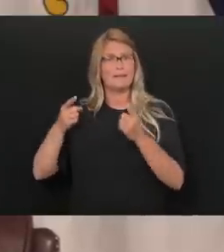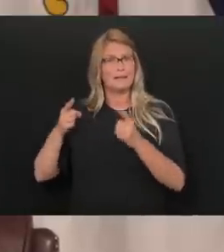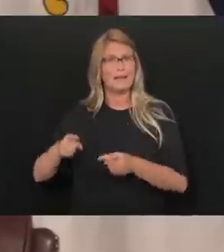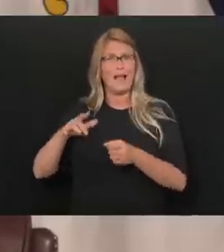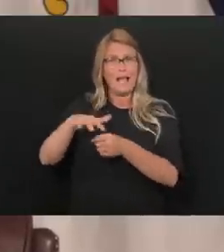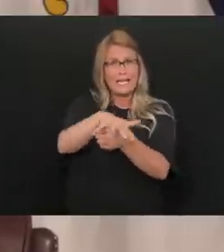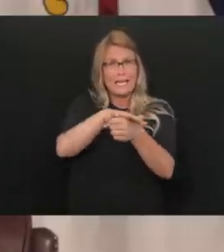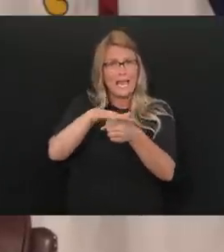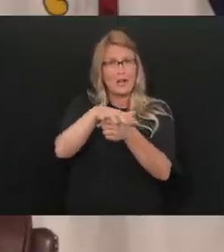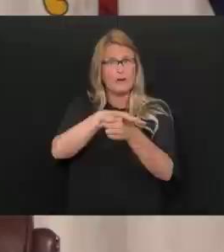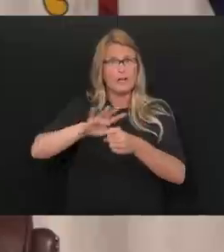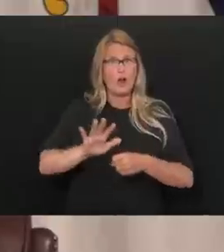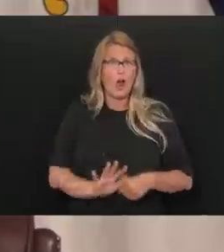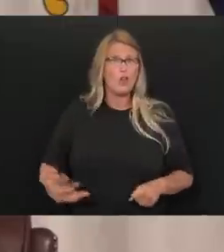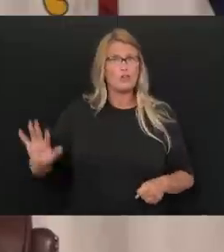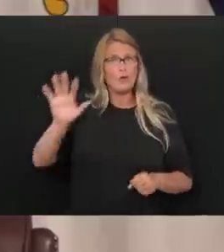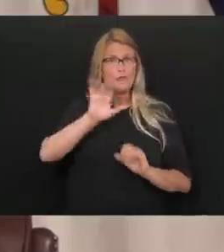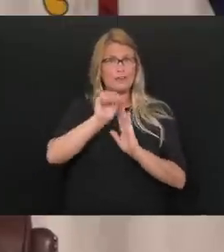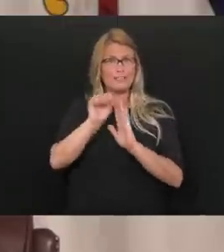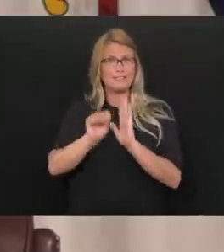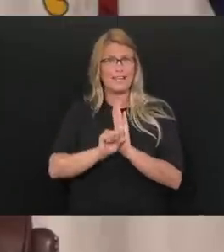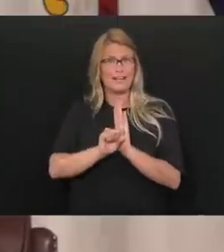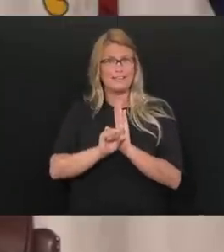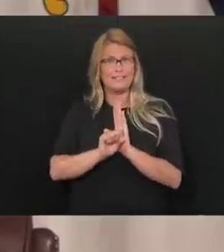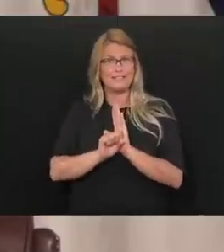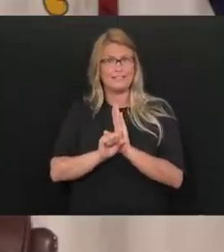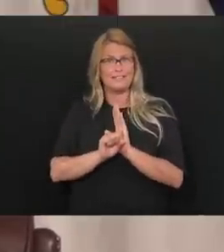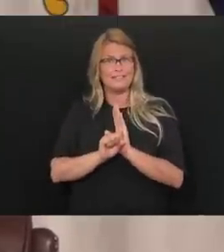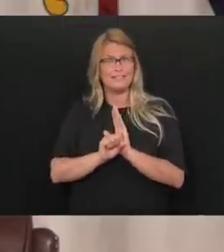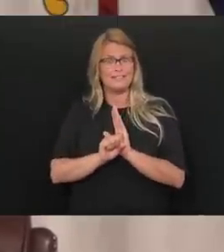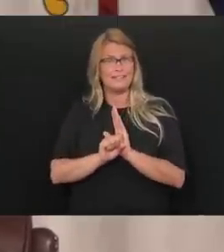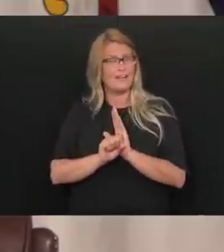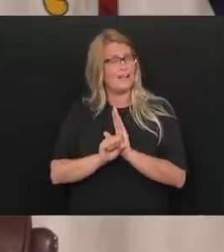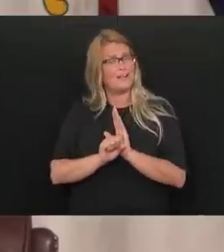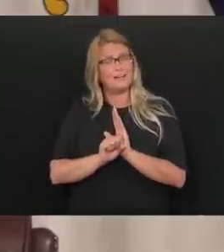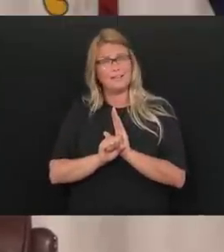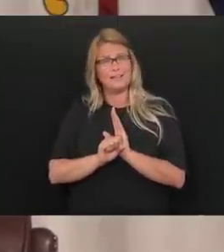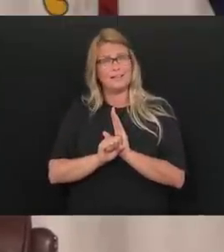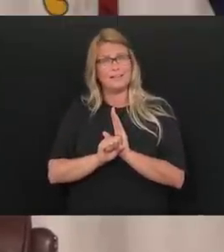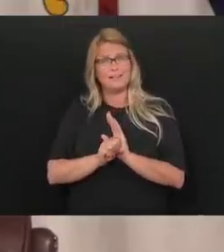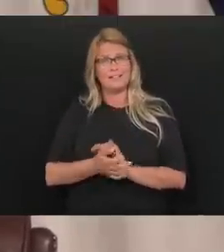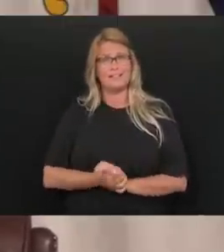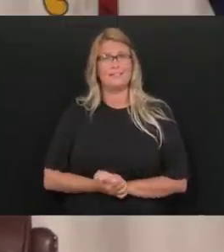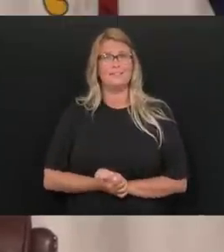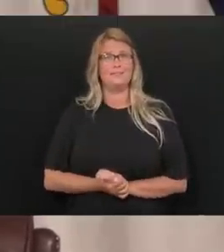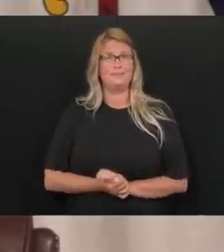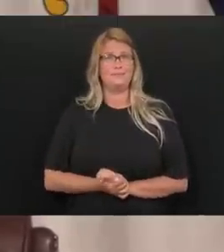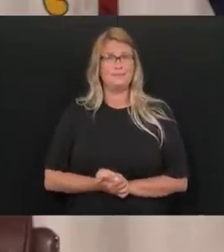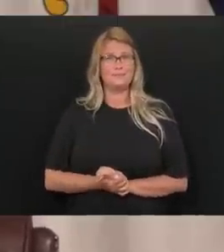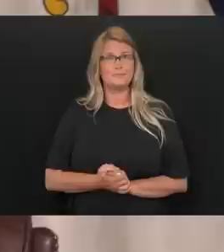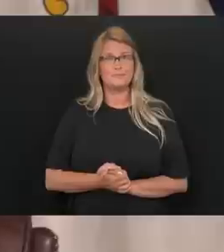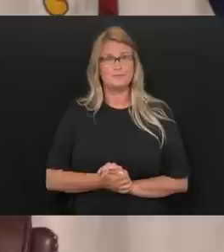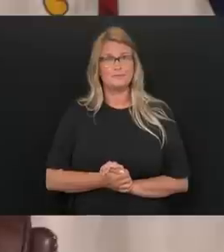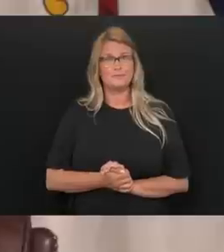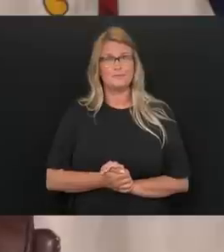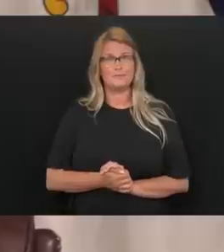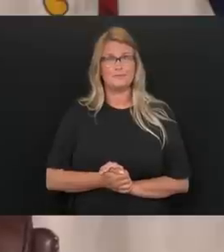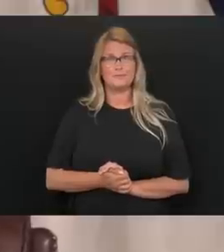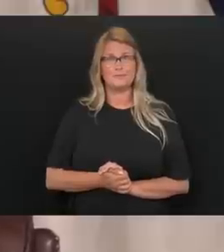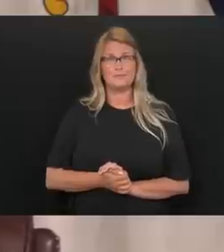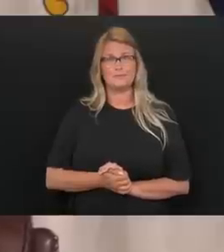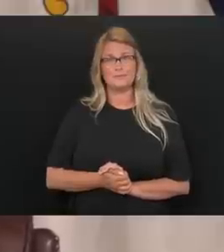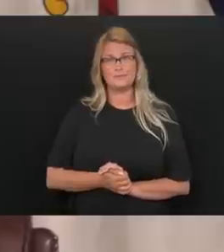area throughout our state, you know, you know, and if, and, and really and truly, if, if,